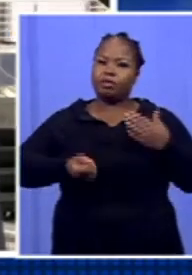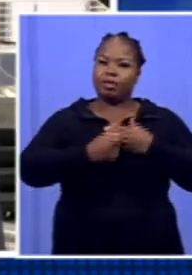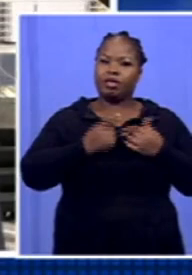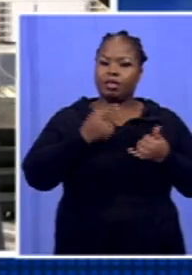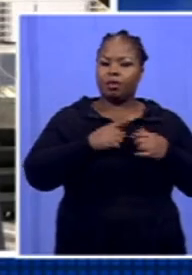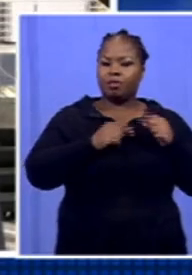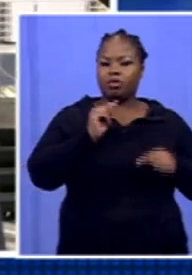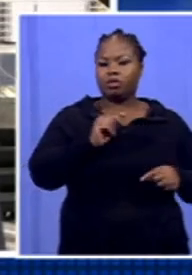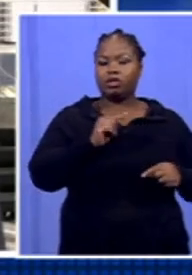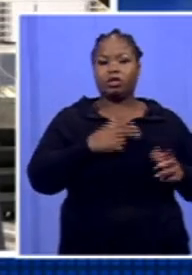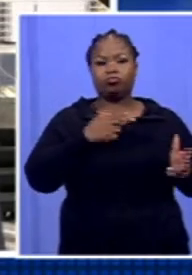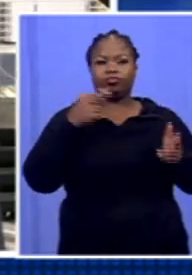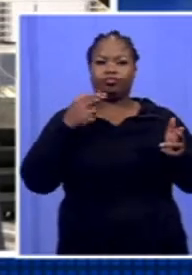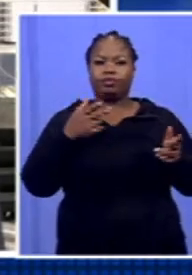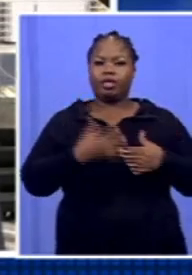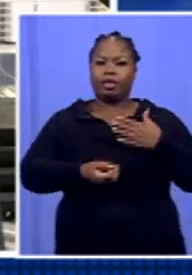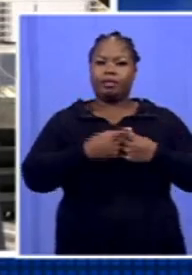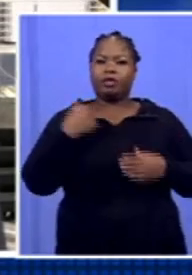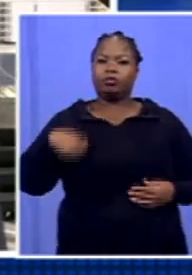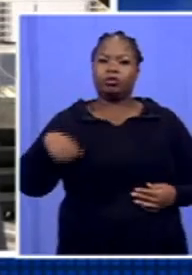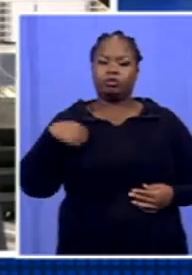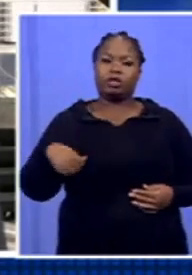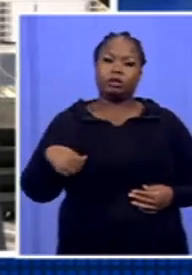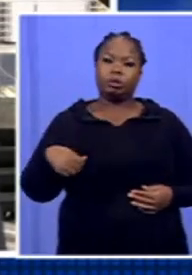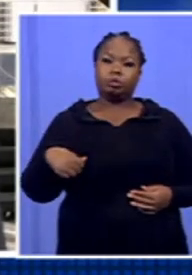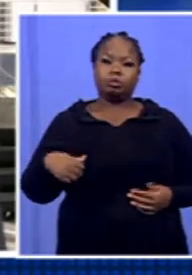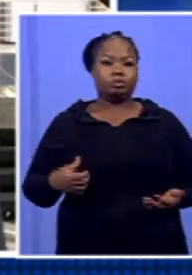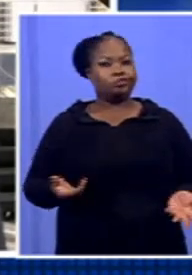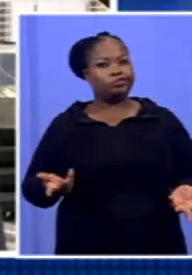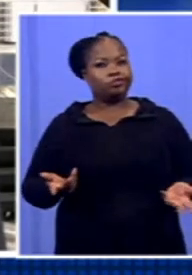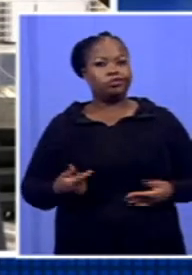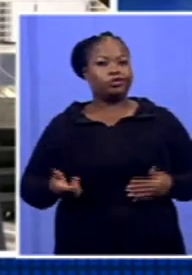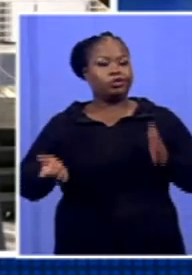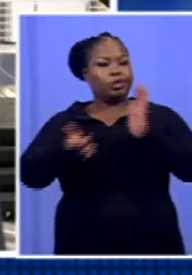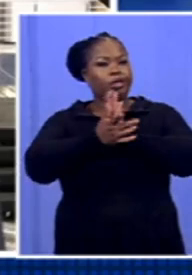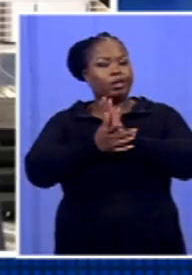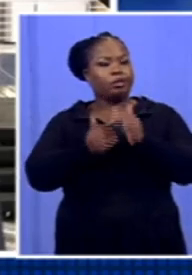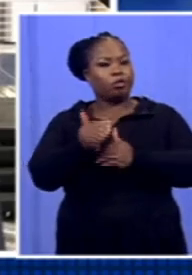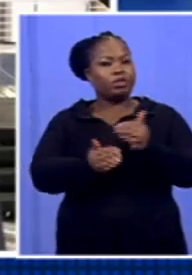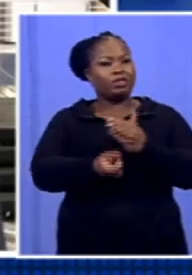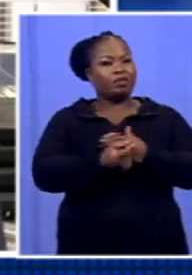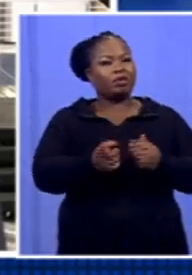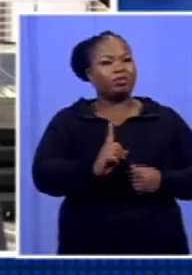regards to the shooting at the municipality and what legal measures are being taken?